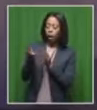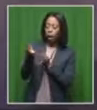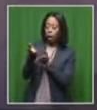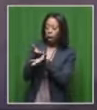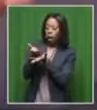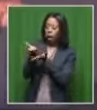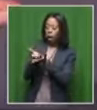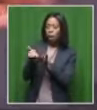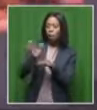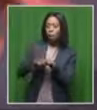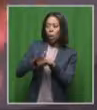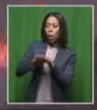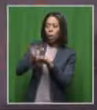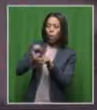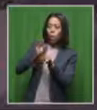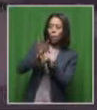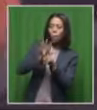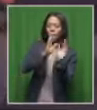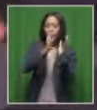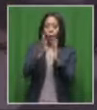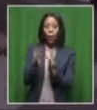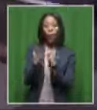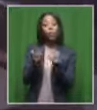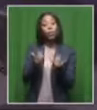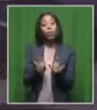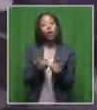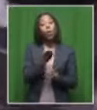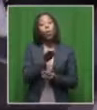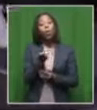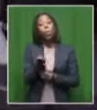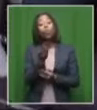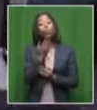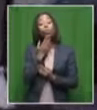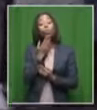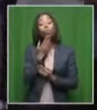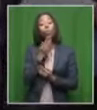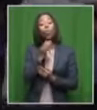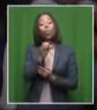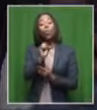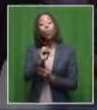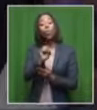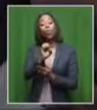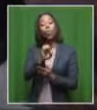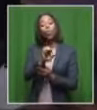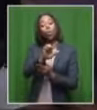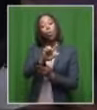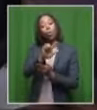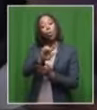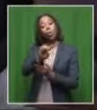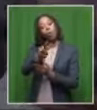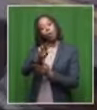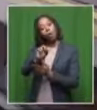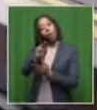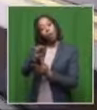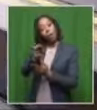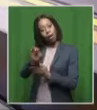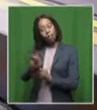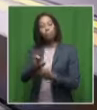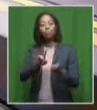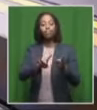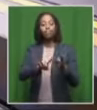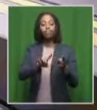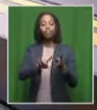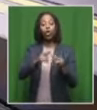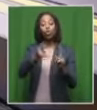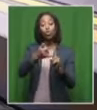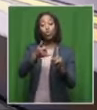effects of smoking Hubbly Bubbly, we joined in studio by SABC news reporter Silwane Kakao, as well as